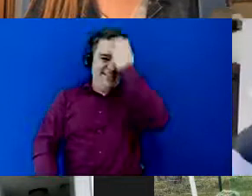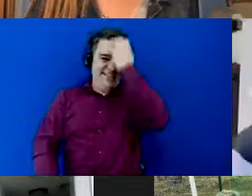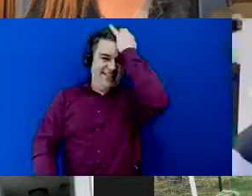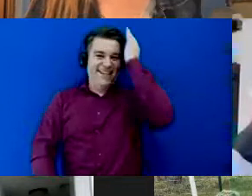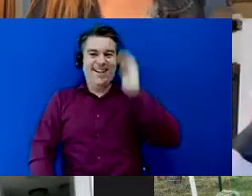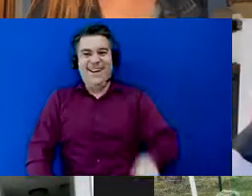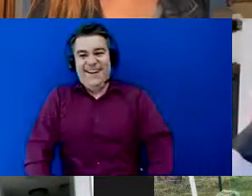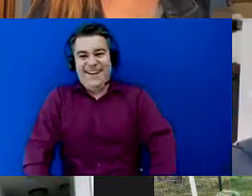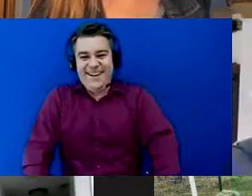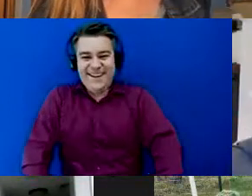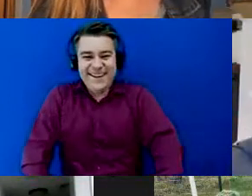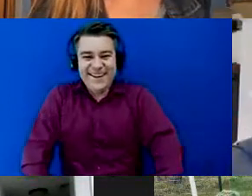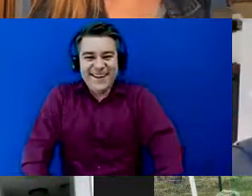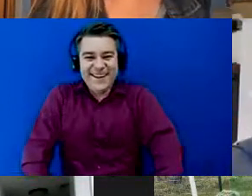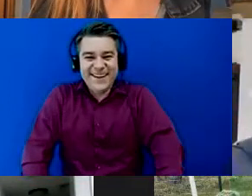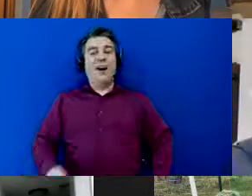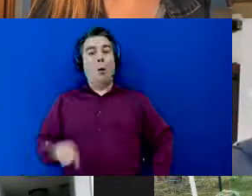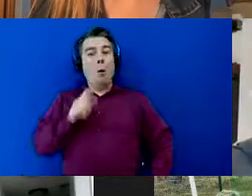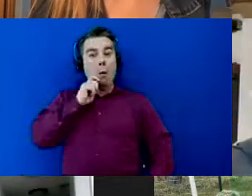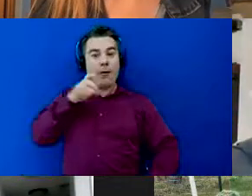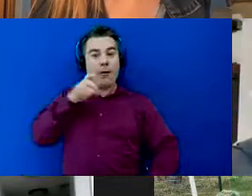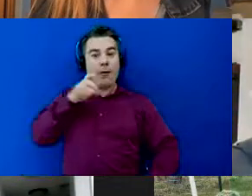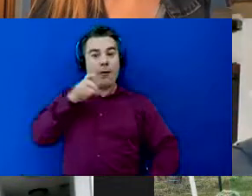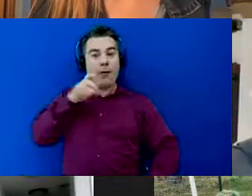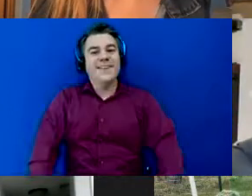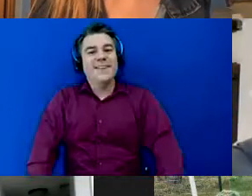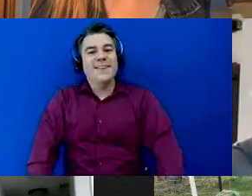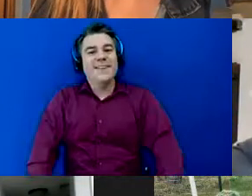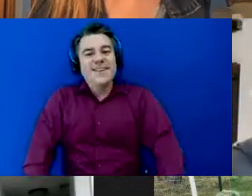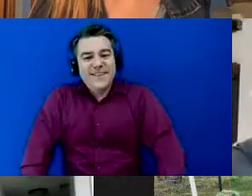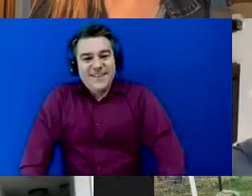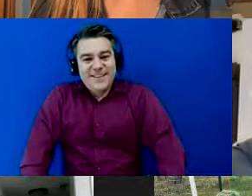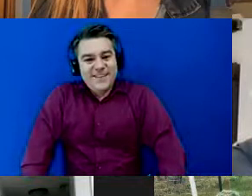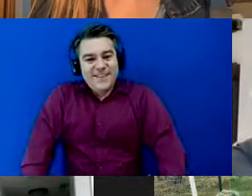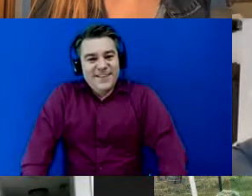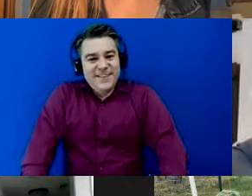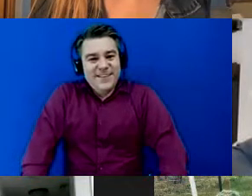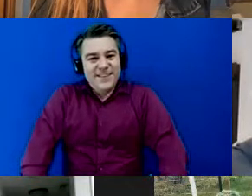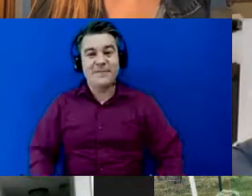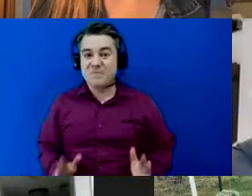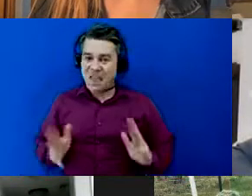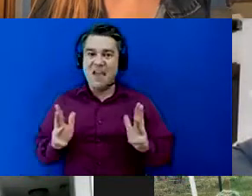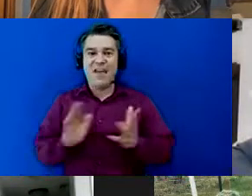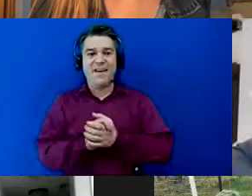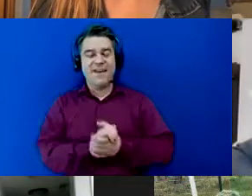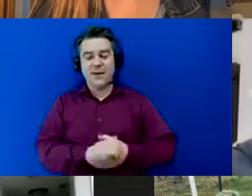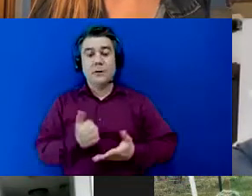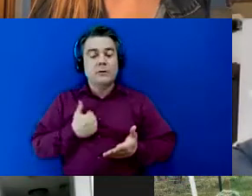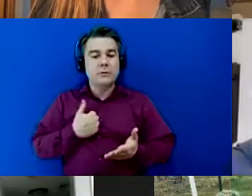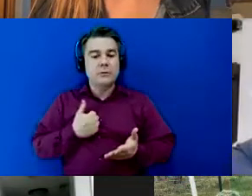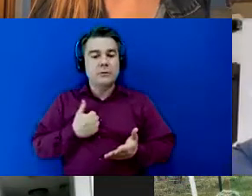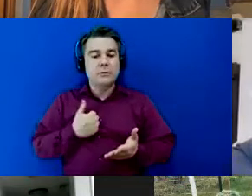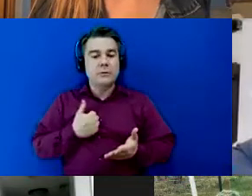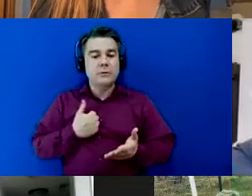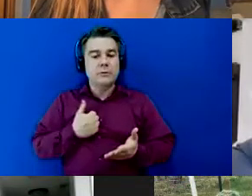oh that's awesome okay um yay sorry i am just double checking